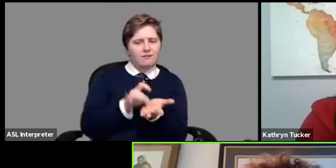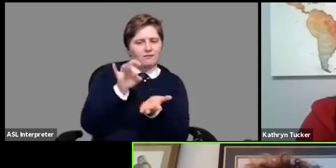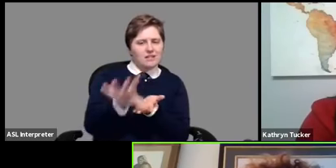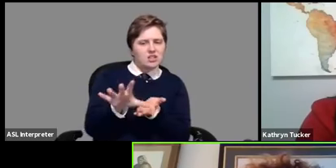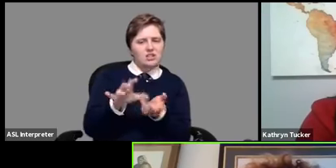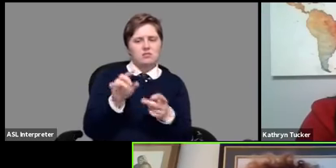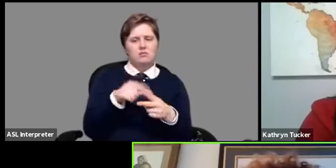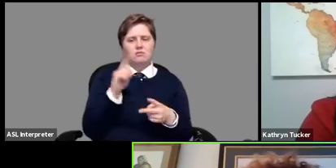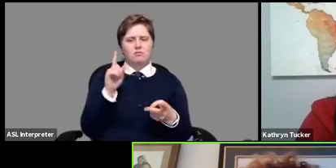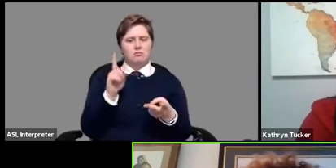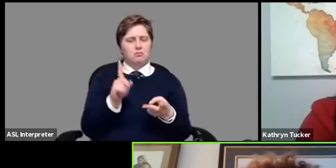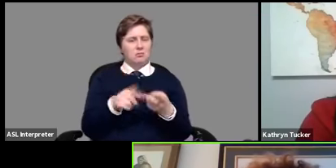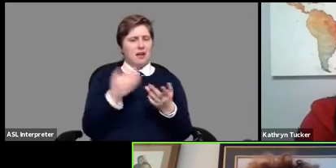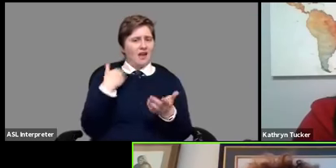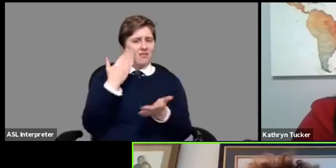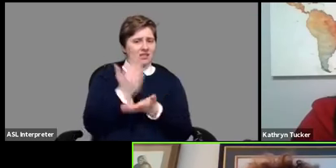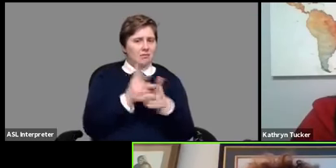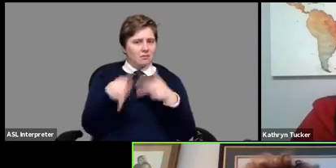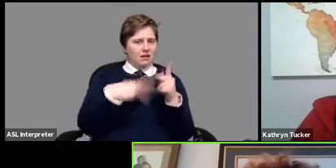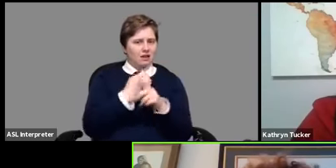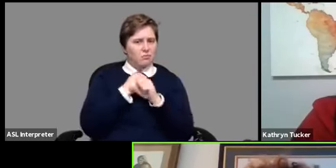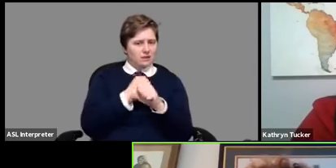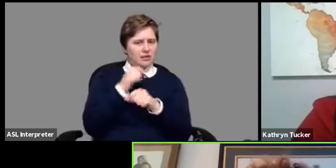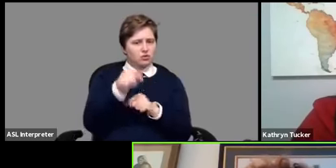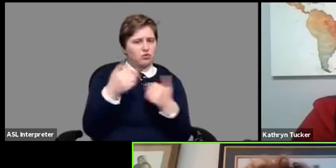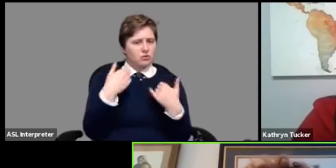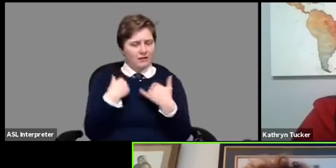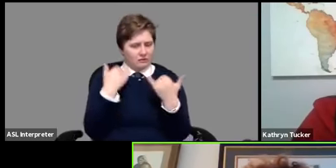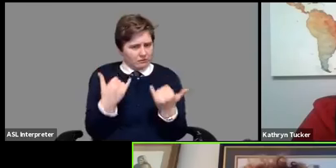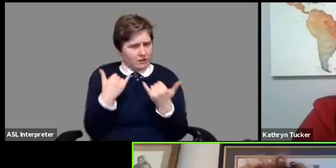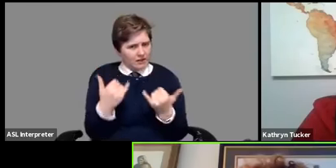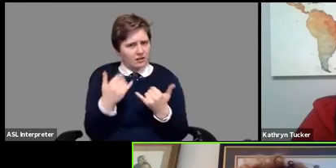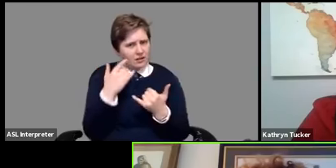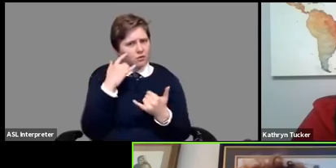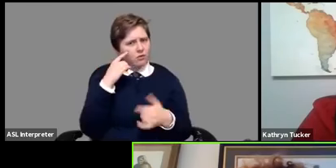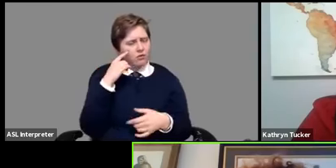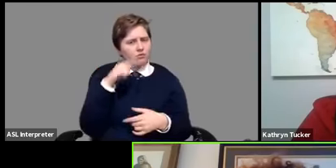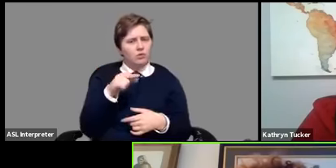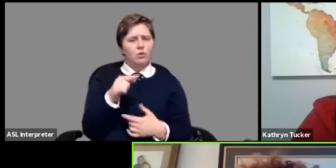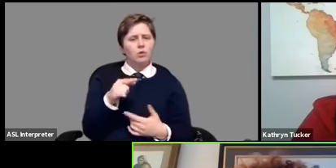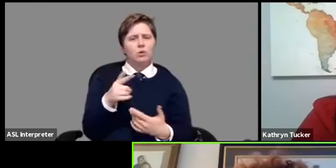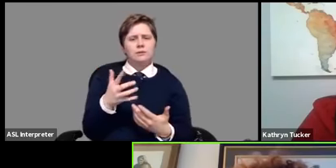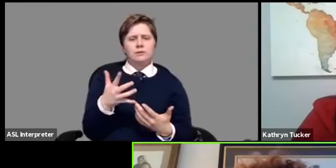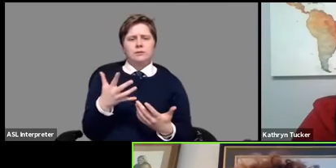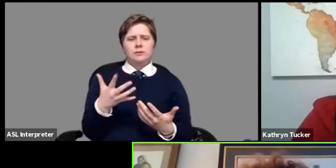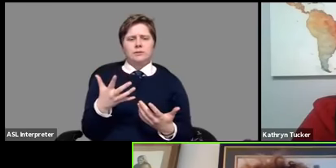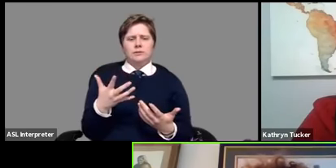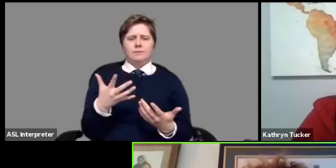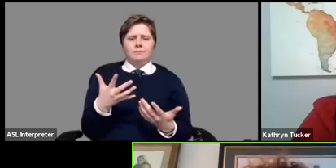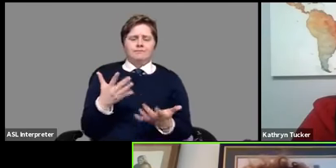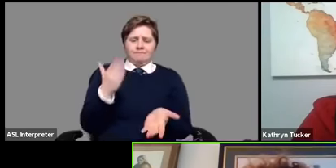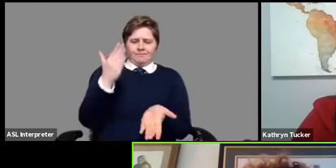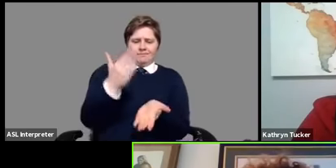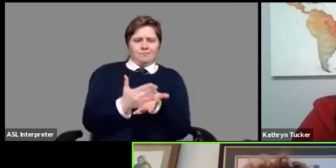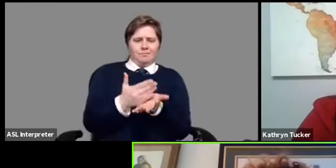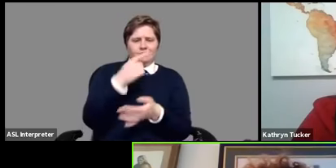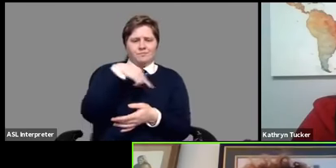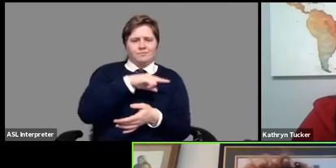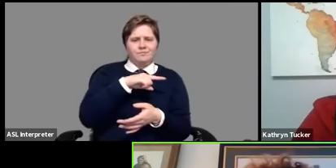is there some protection that you have at this particular time to keep them from